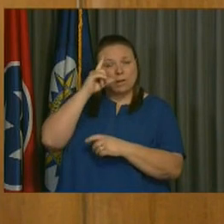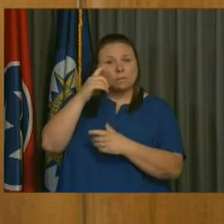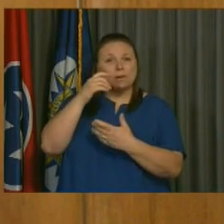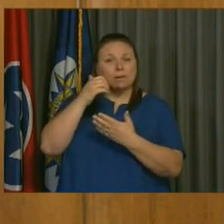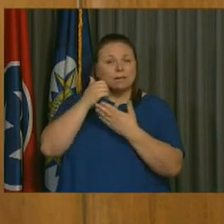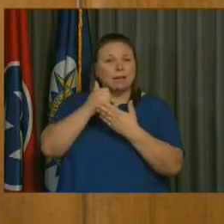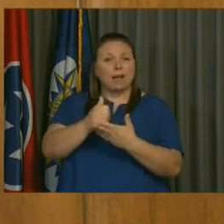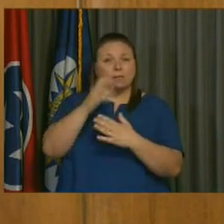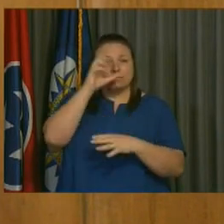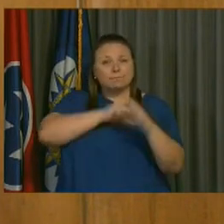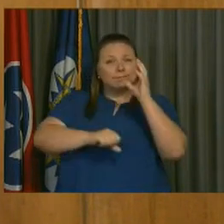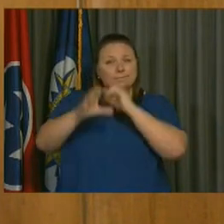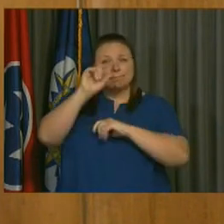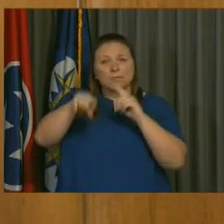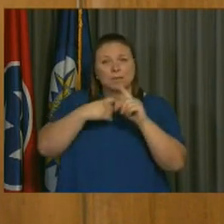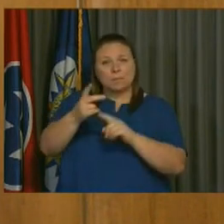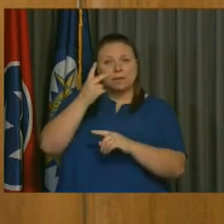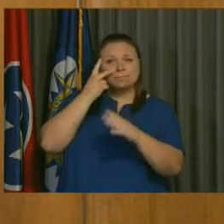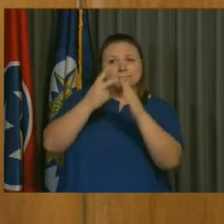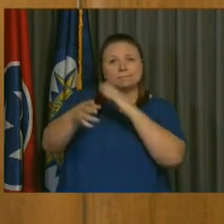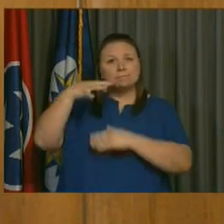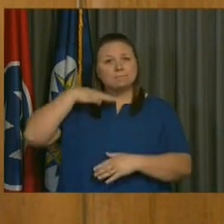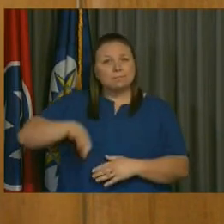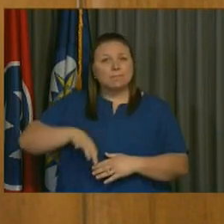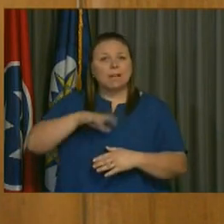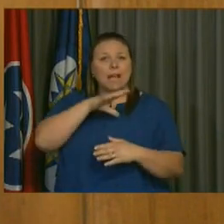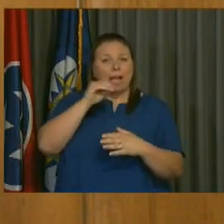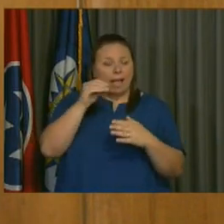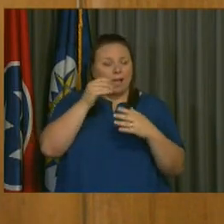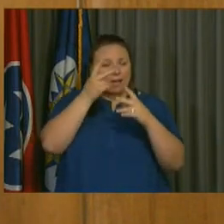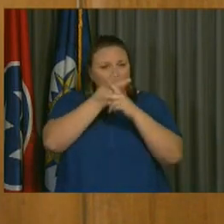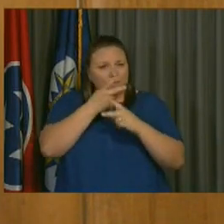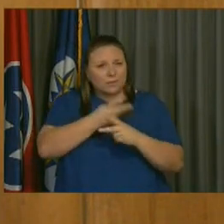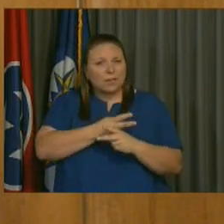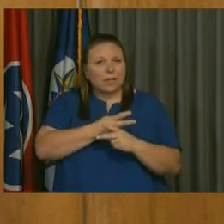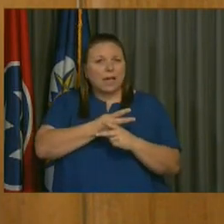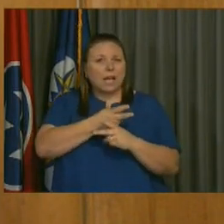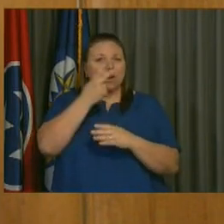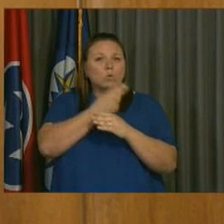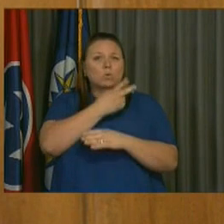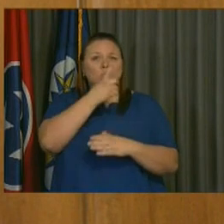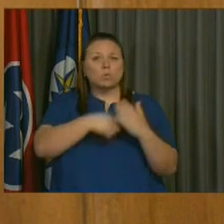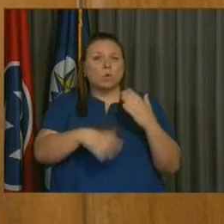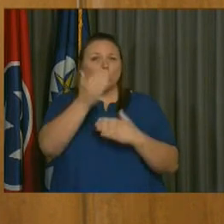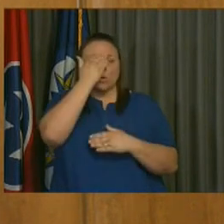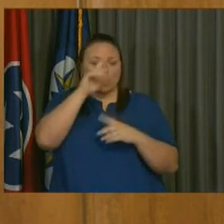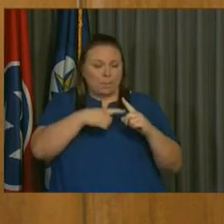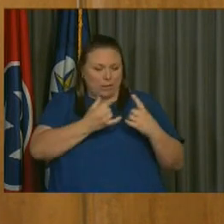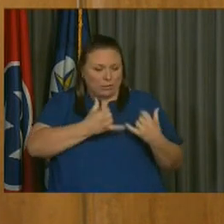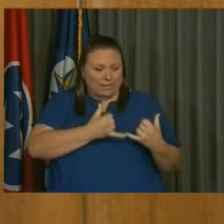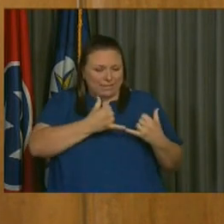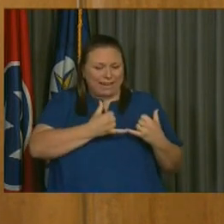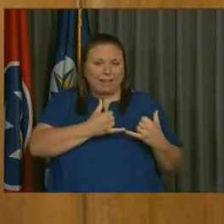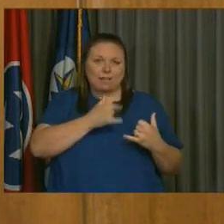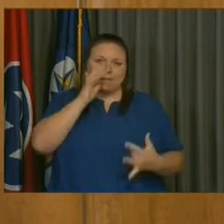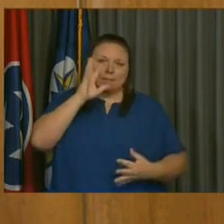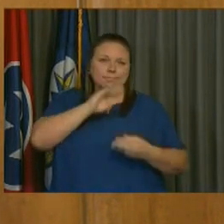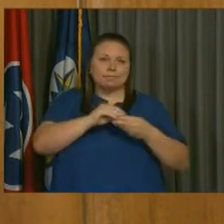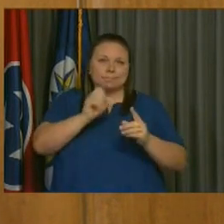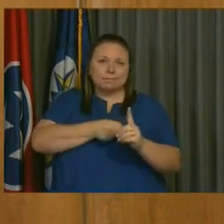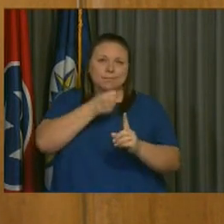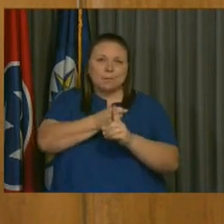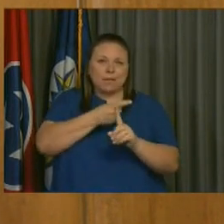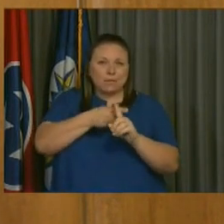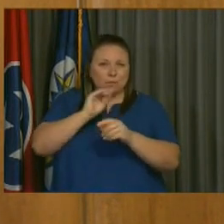best estimates of revenues, make their best countermeasures and use what is known today about the ultimate impact of the COVID crisis